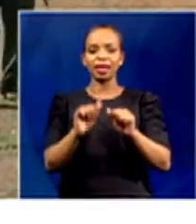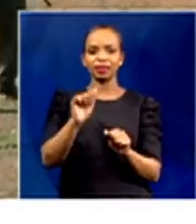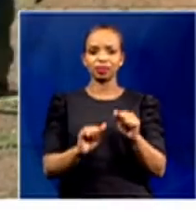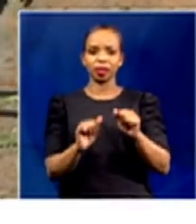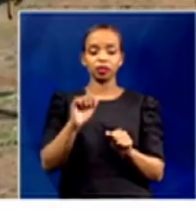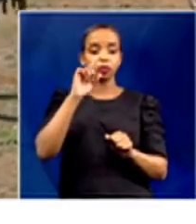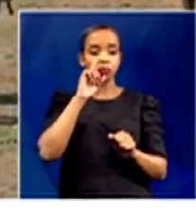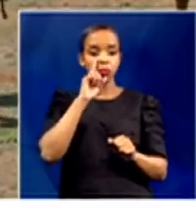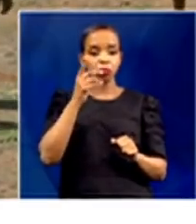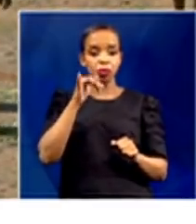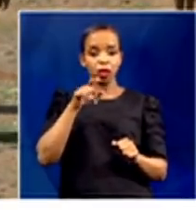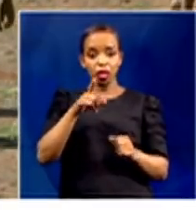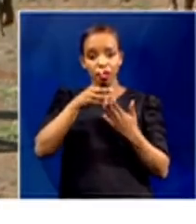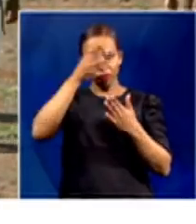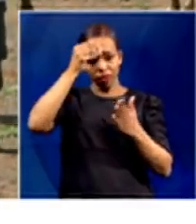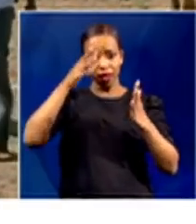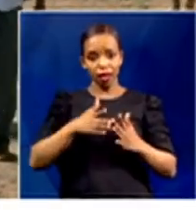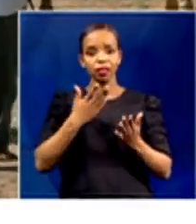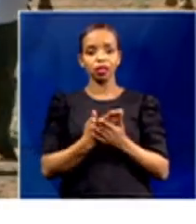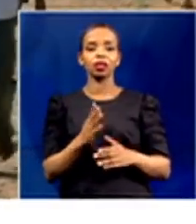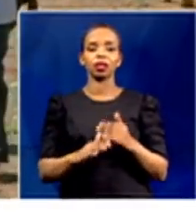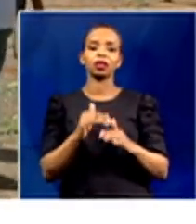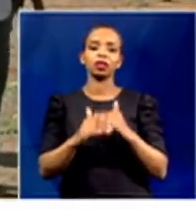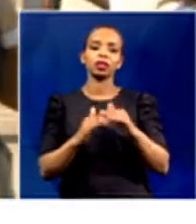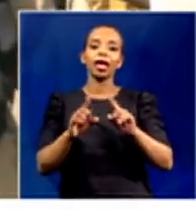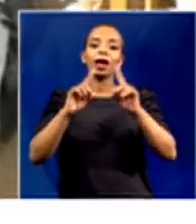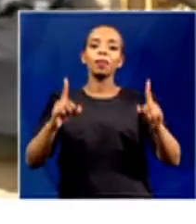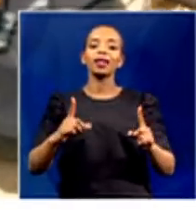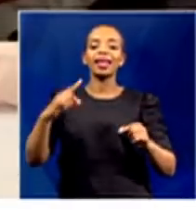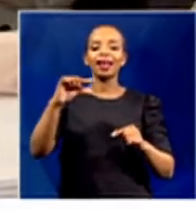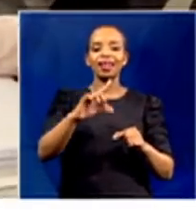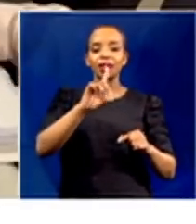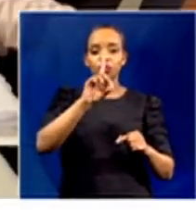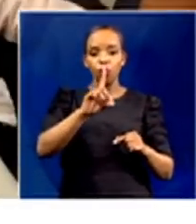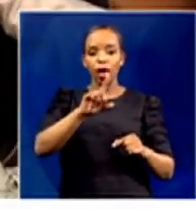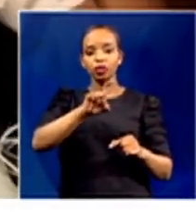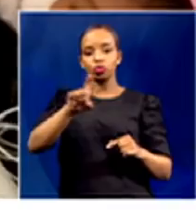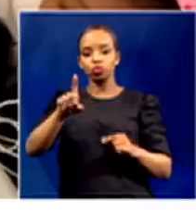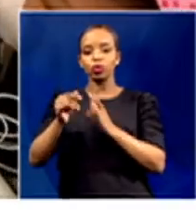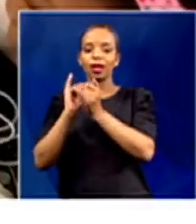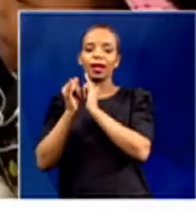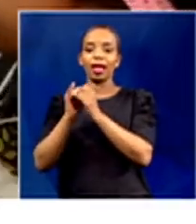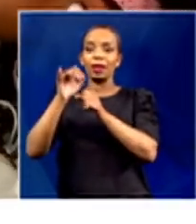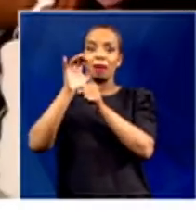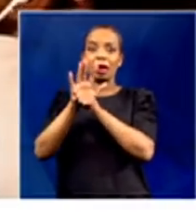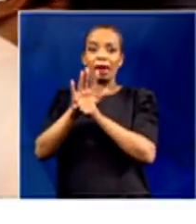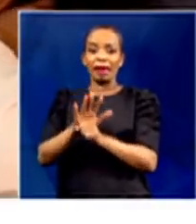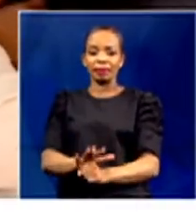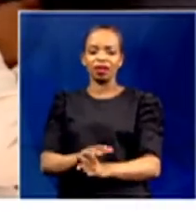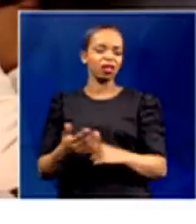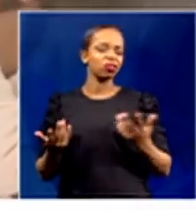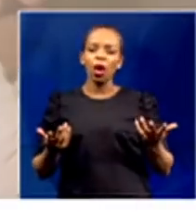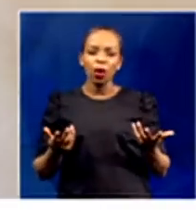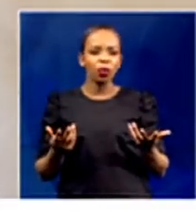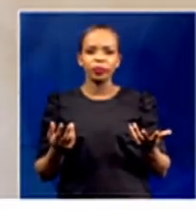whether a learner can progress then or not. For grades one up to grade 11, we are not under that much pressure because what we could, we can't